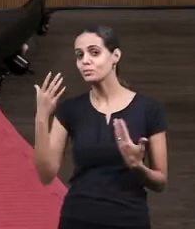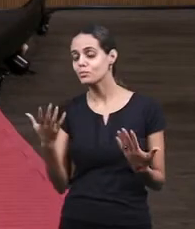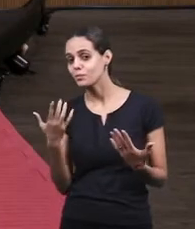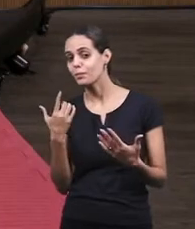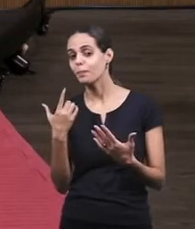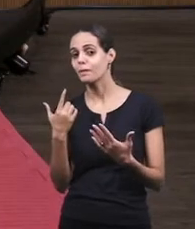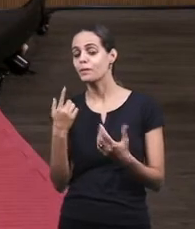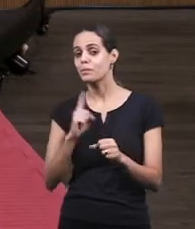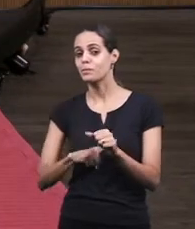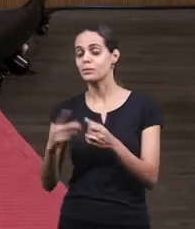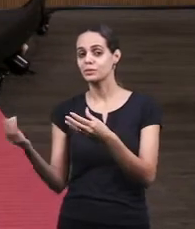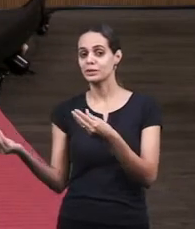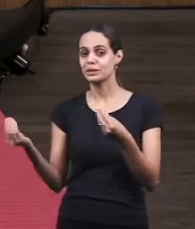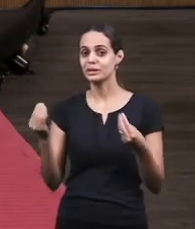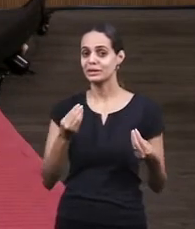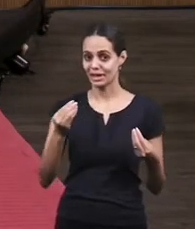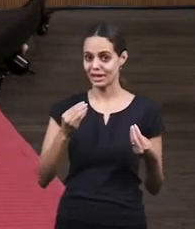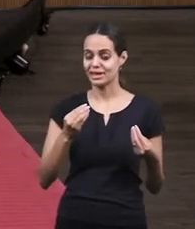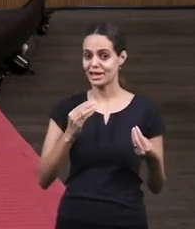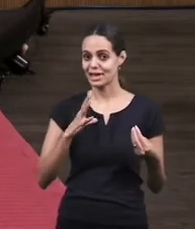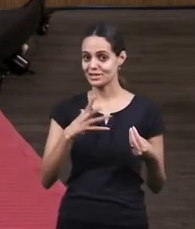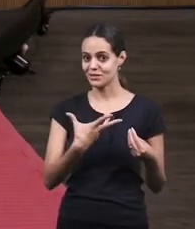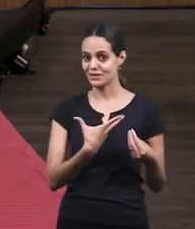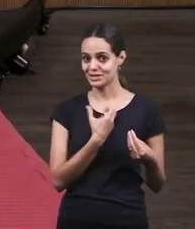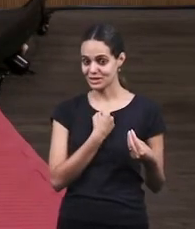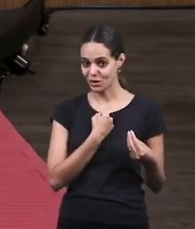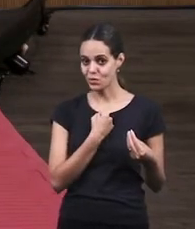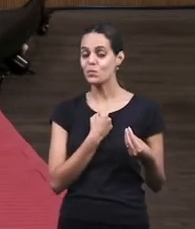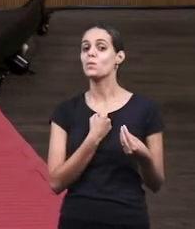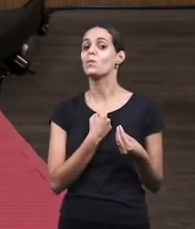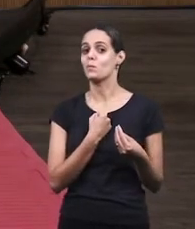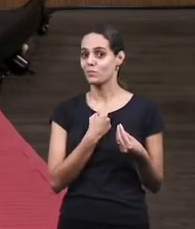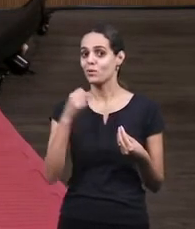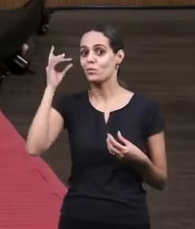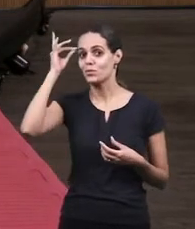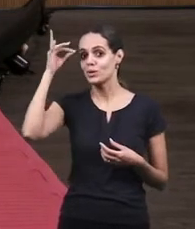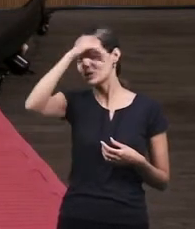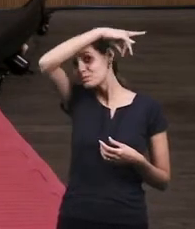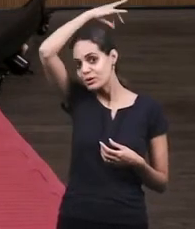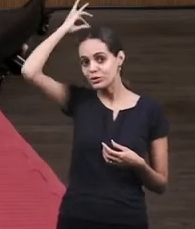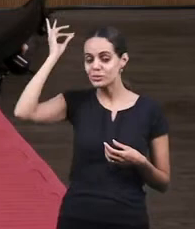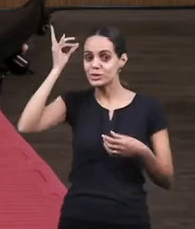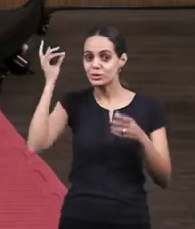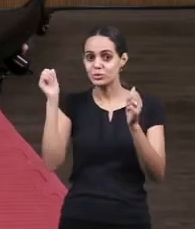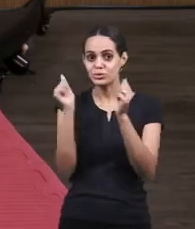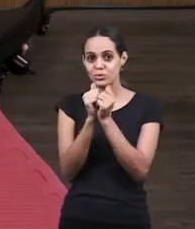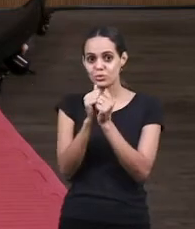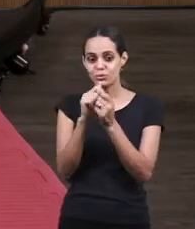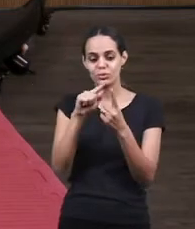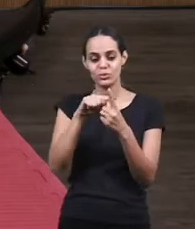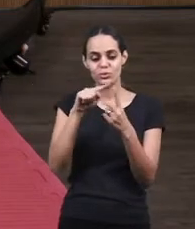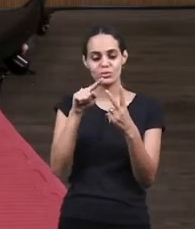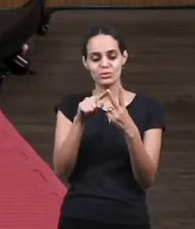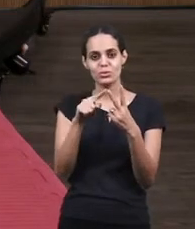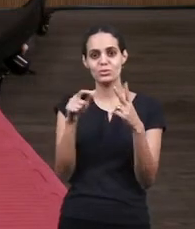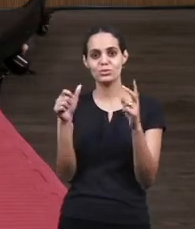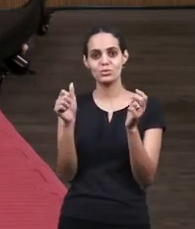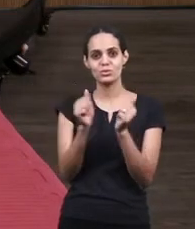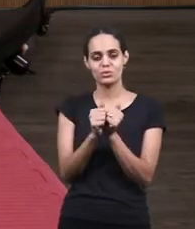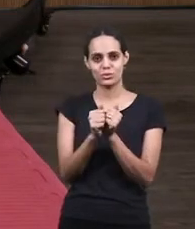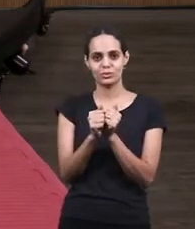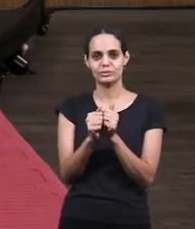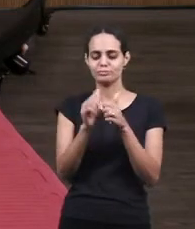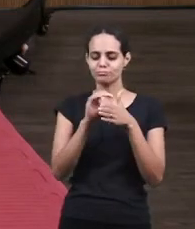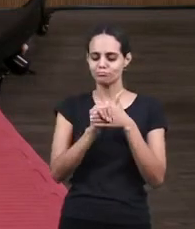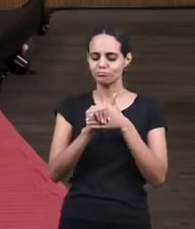receive the holy spirit yeah the holy spirit helps us walk in the direction